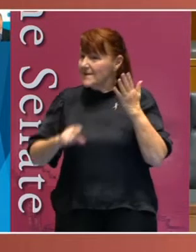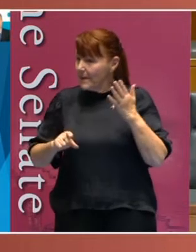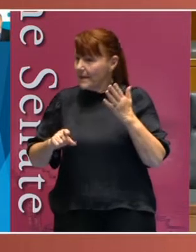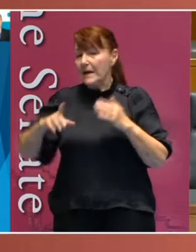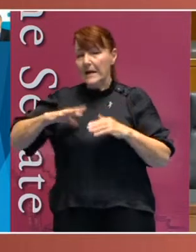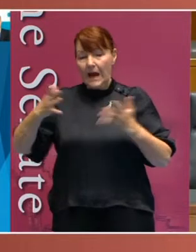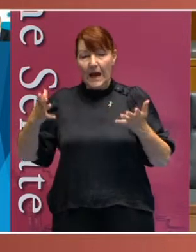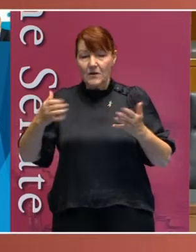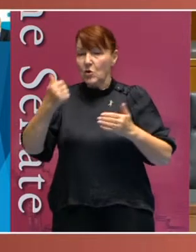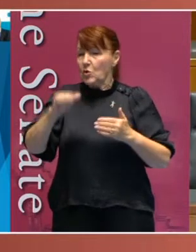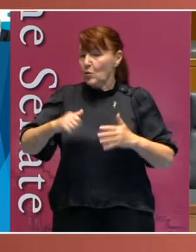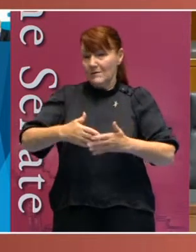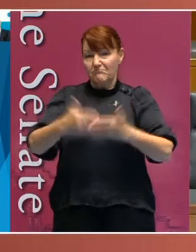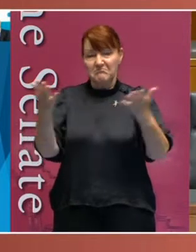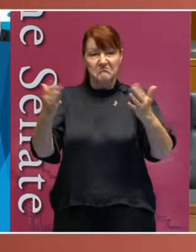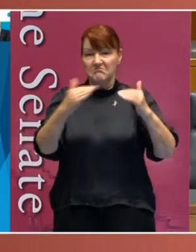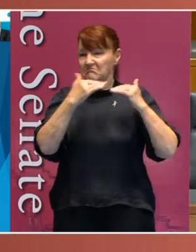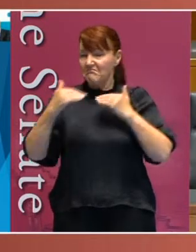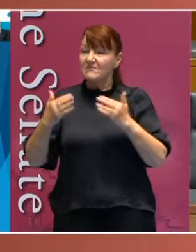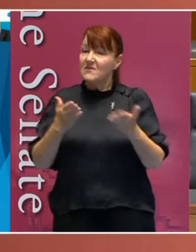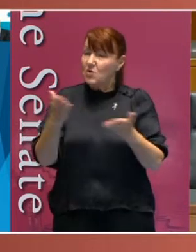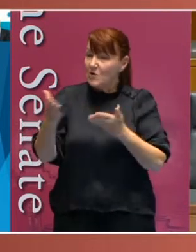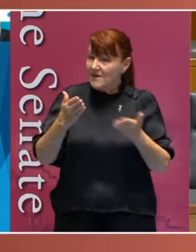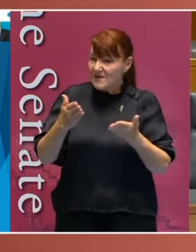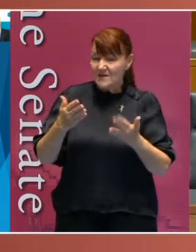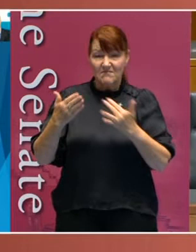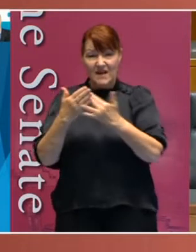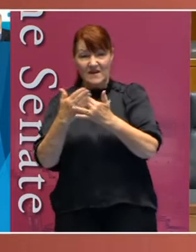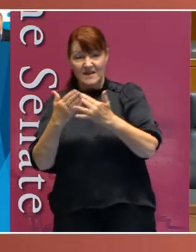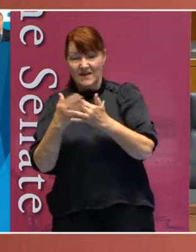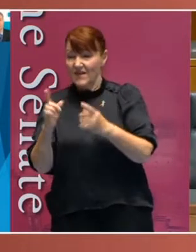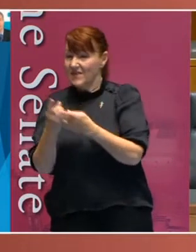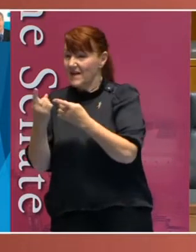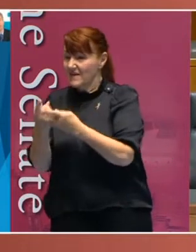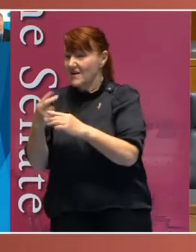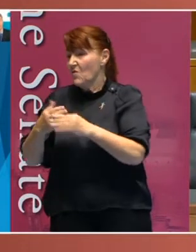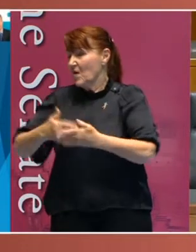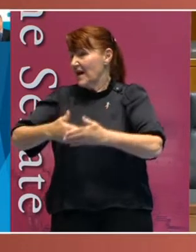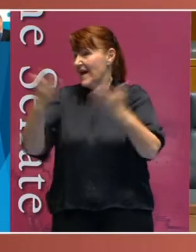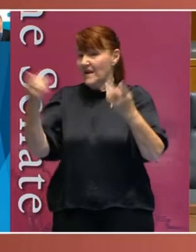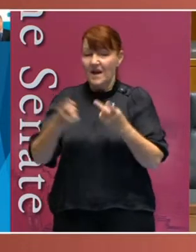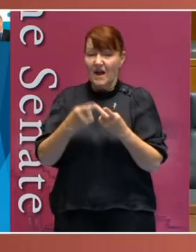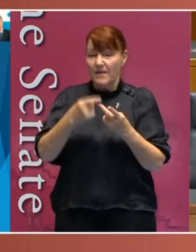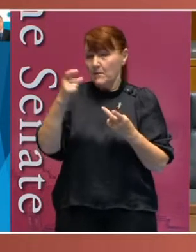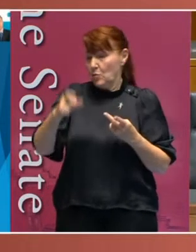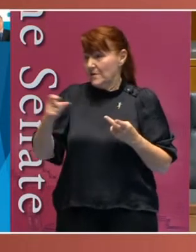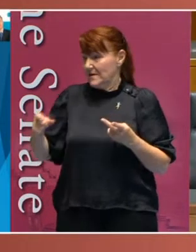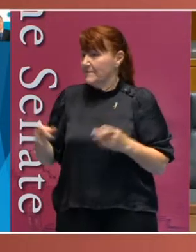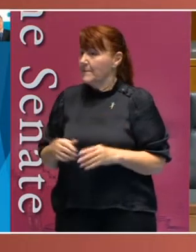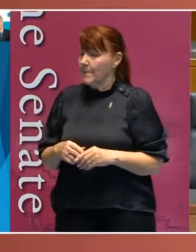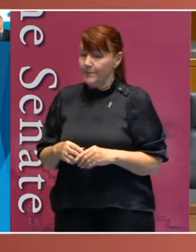use the services or products that would be used by any other member of the community.